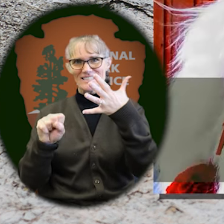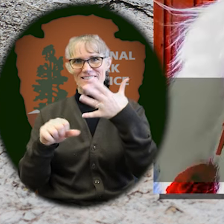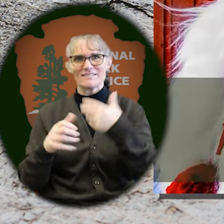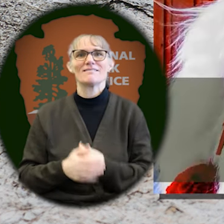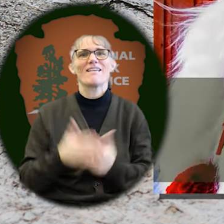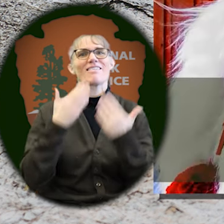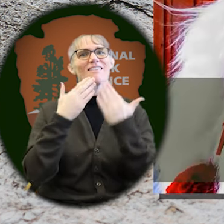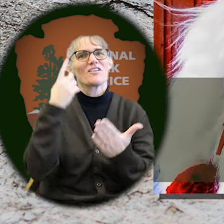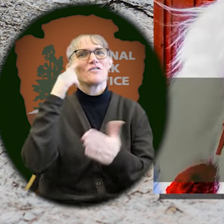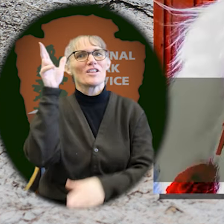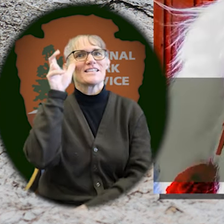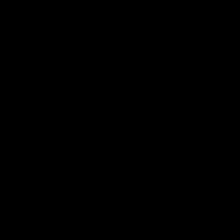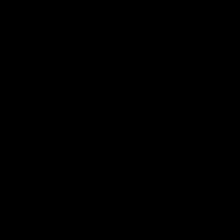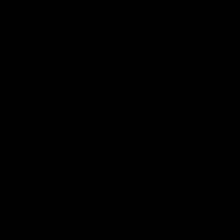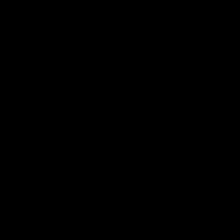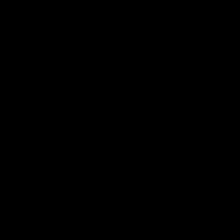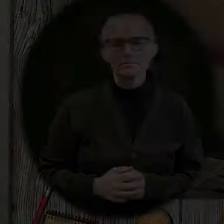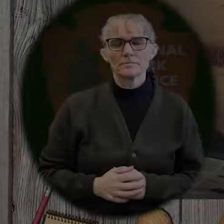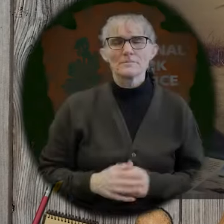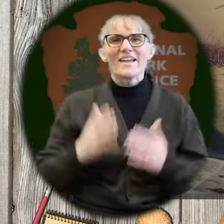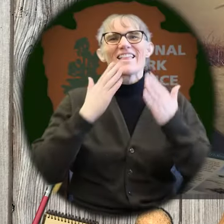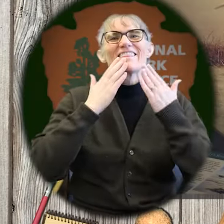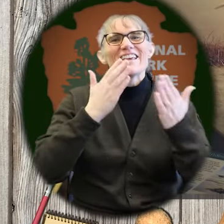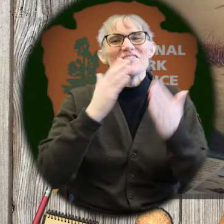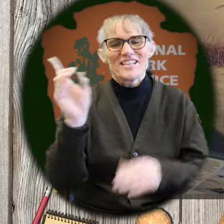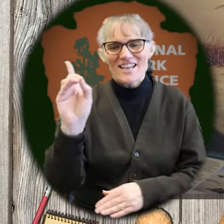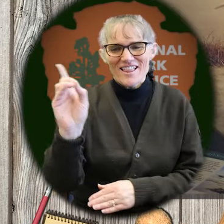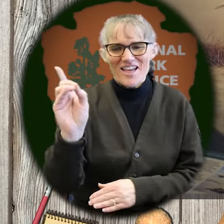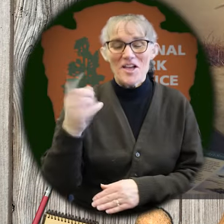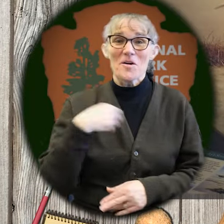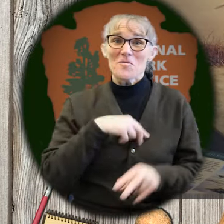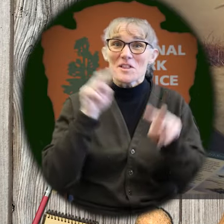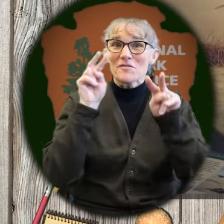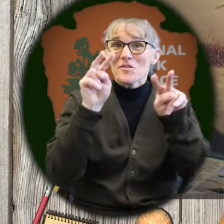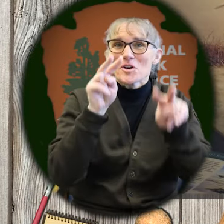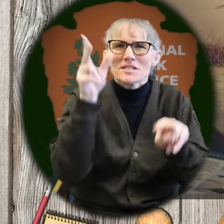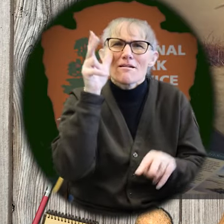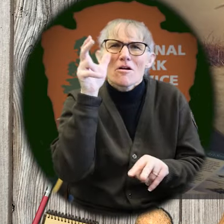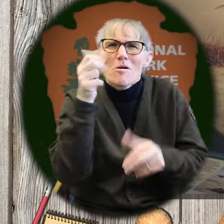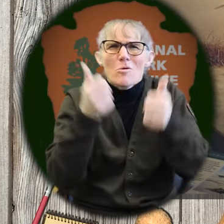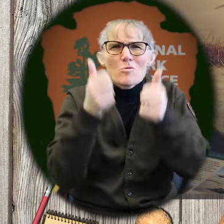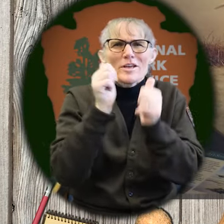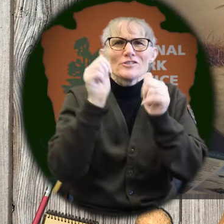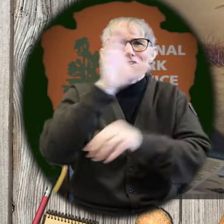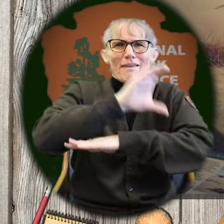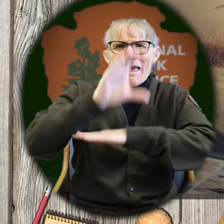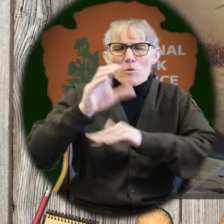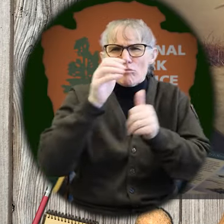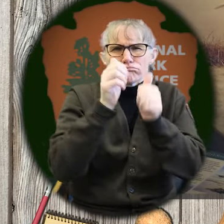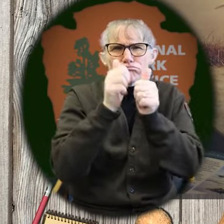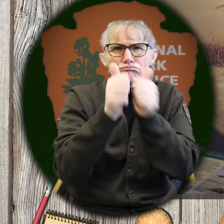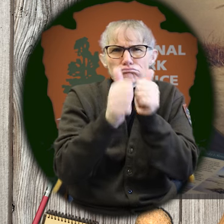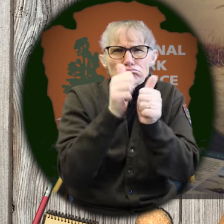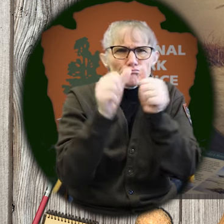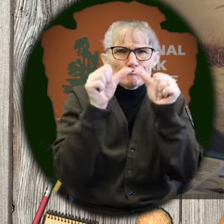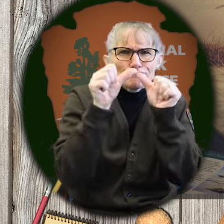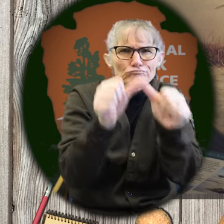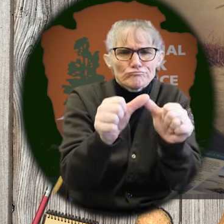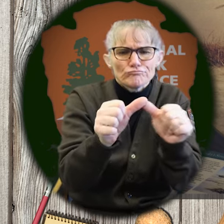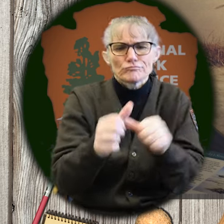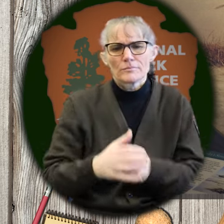Thank you for listening. Thank you, Daniella. We look forward to hearing which of the camels get to stay in the race.